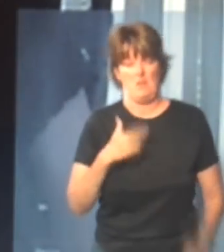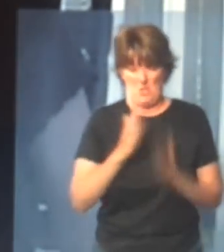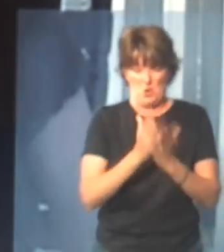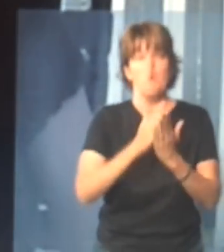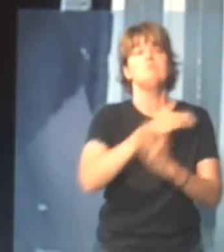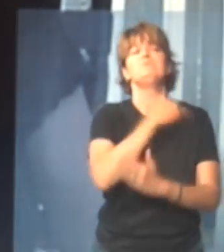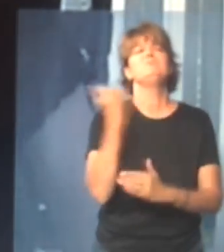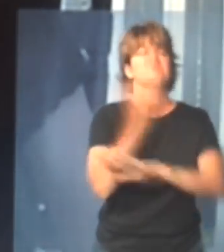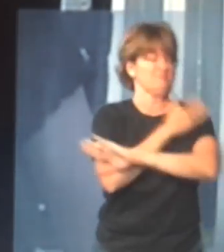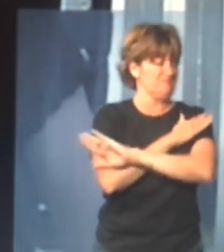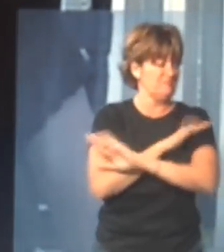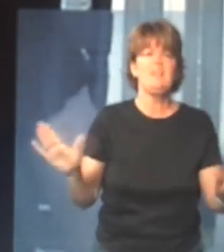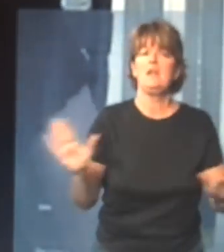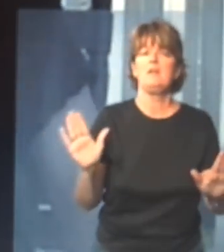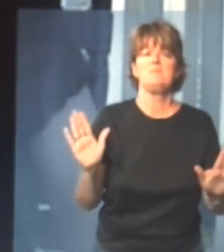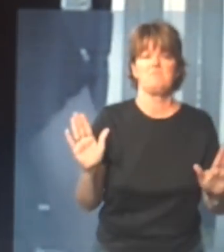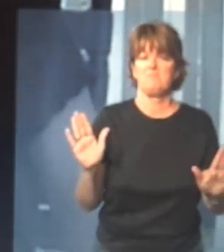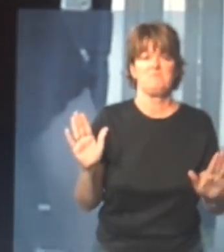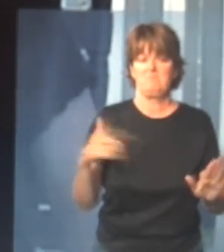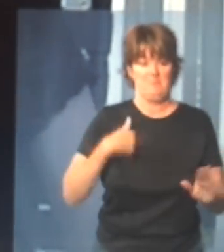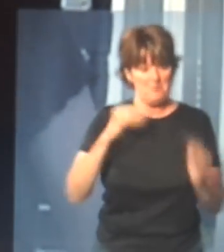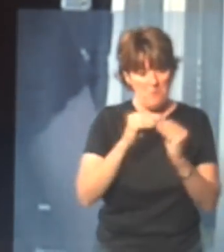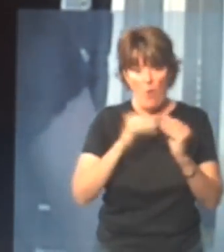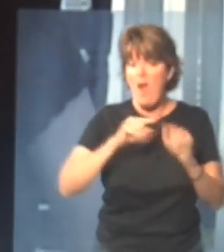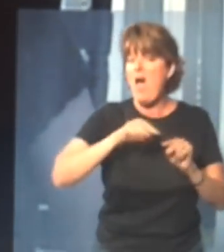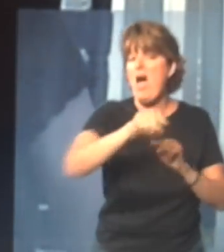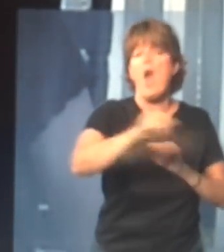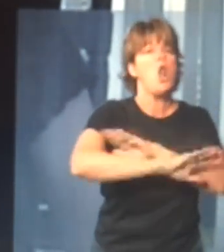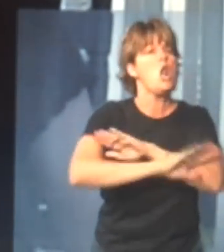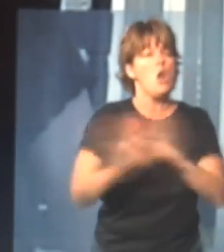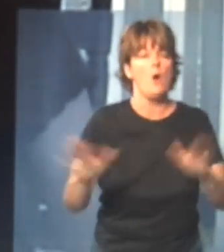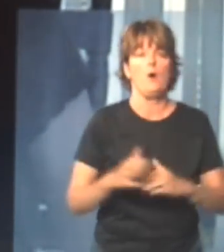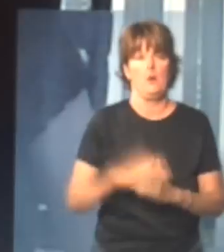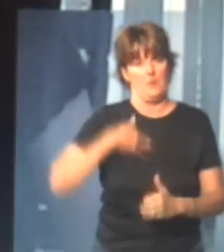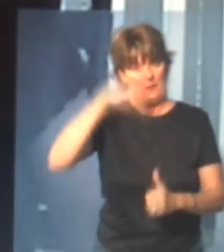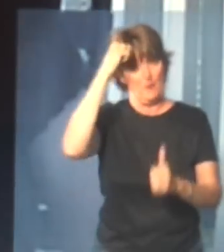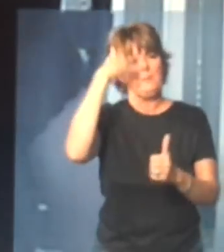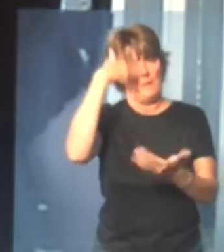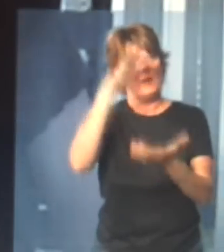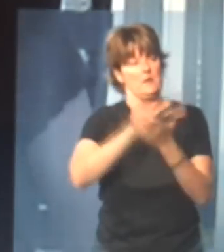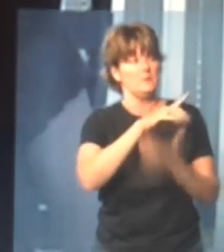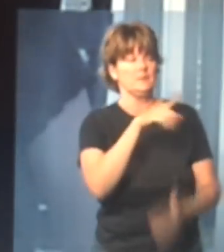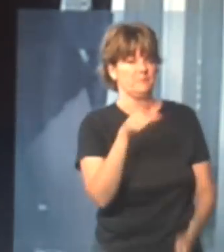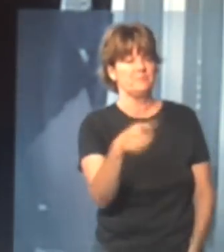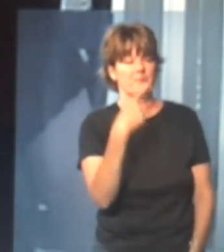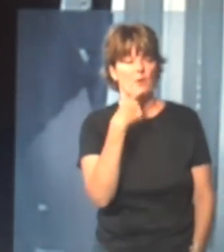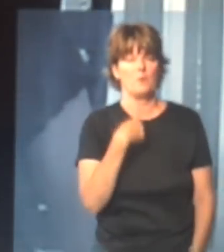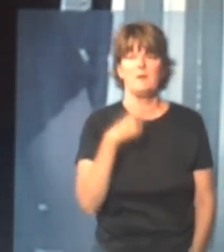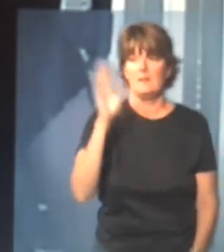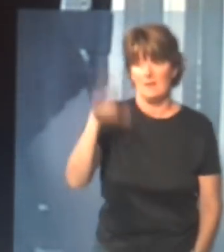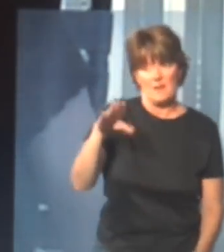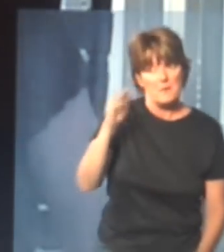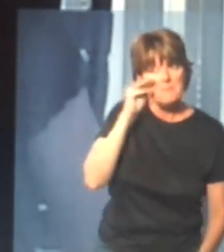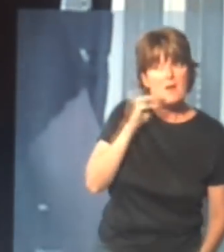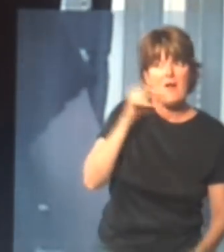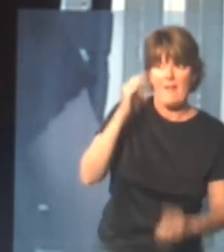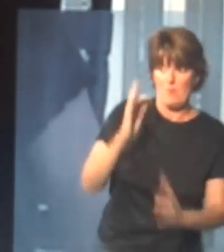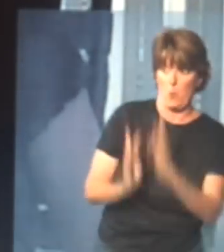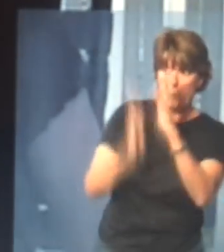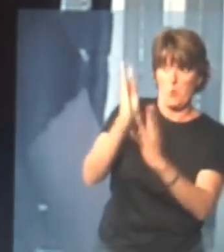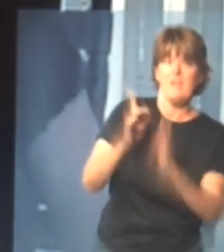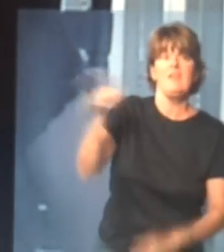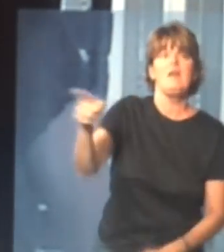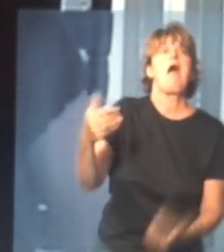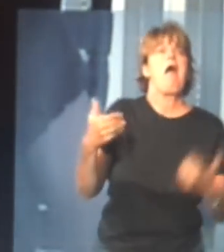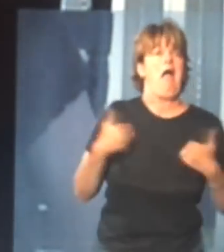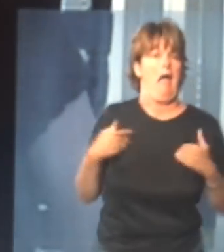of canoeing, and I'm not going, and my husband says, Mary, if you go through those weeds, what's going to happen,